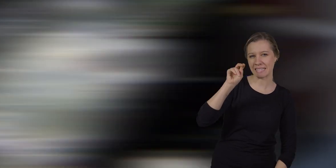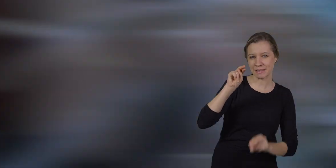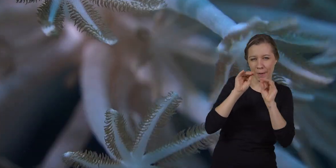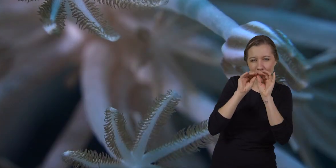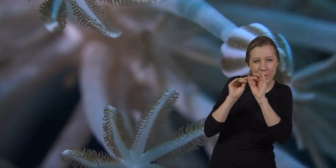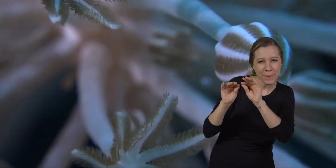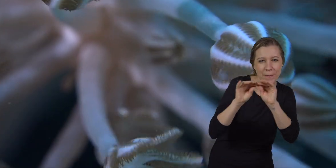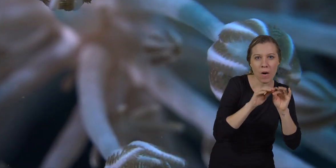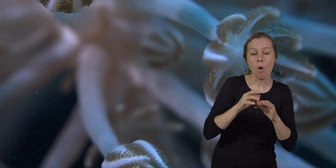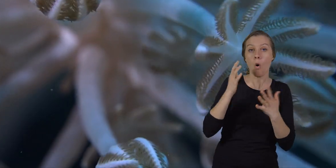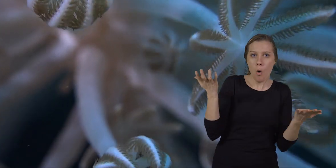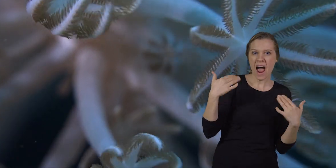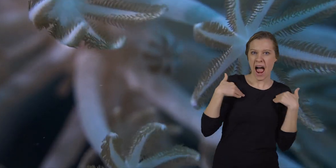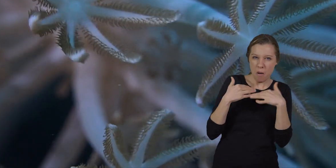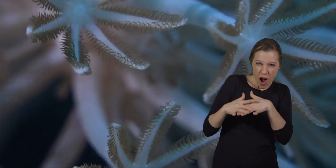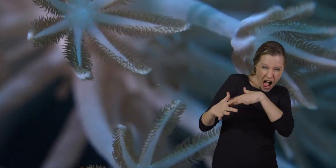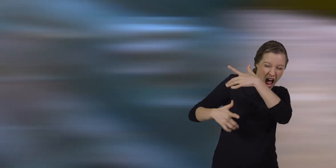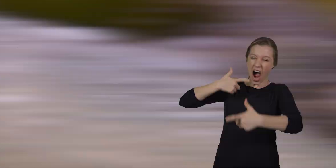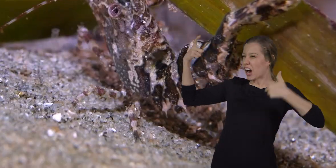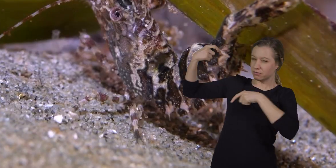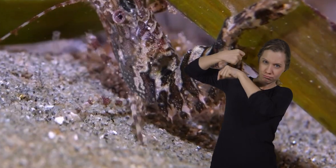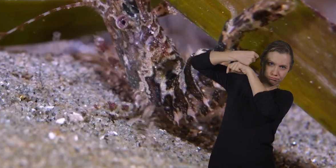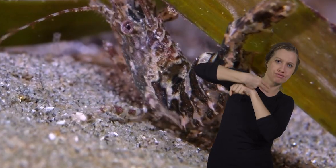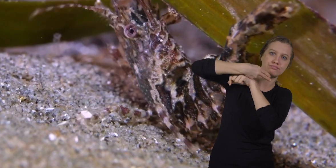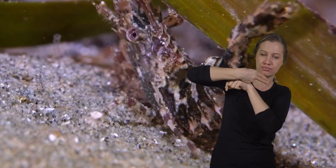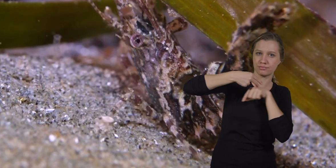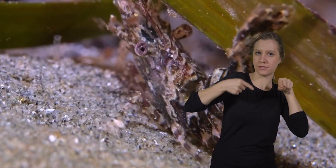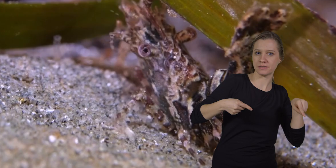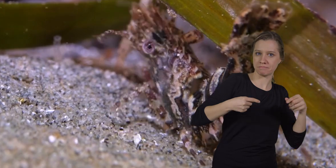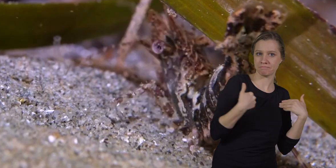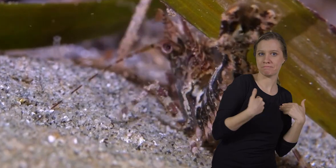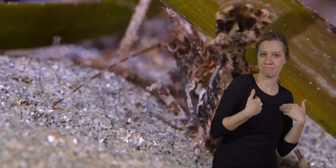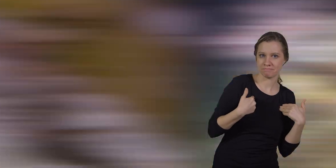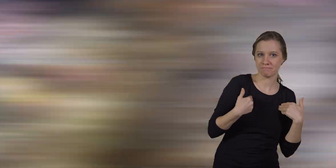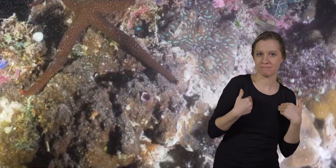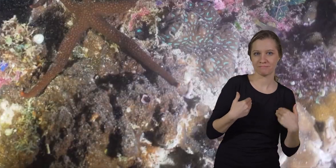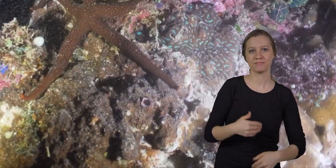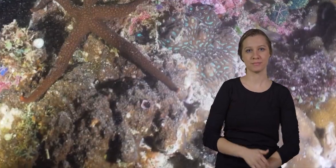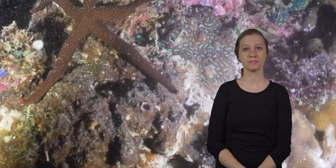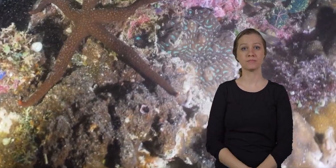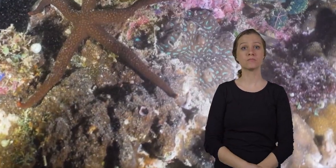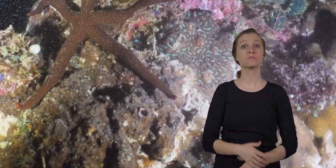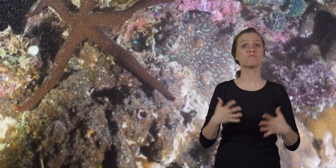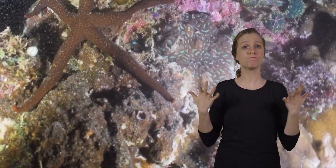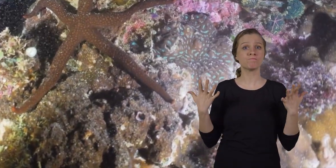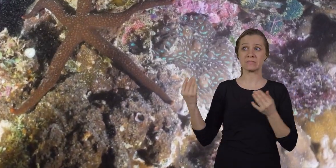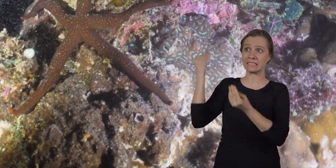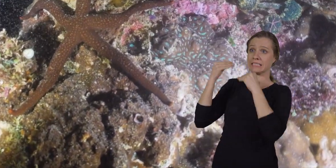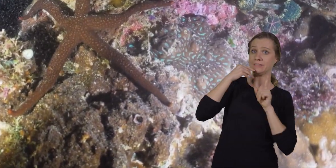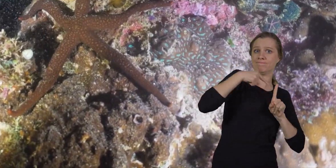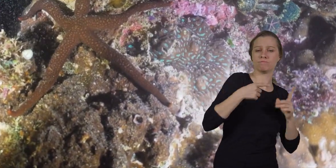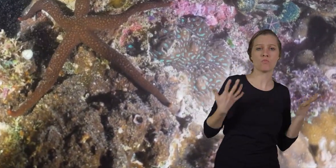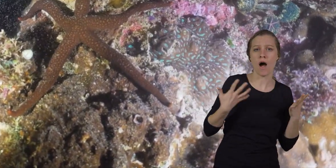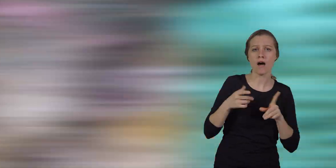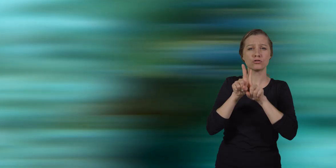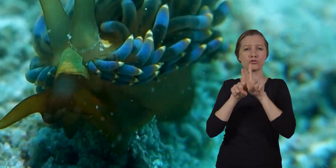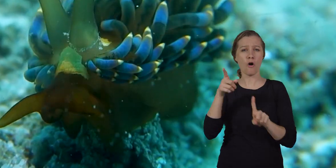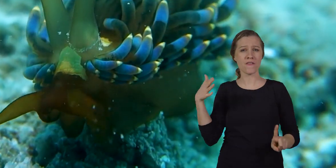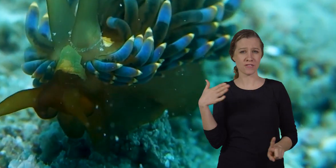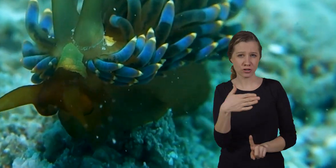to animals that can be several times larger than they are their predators include starfish